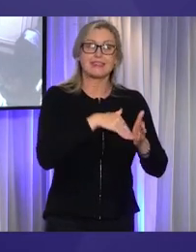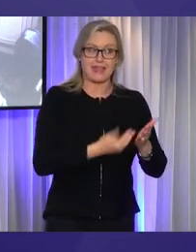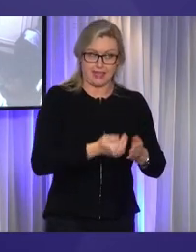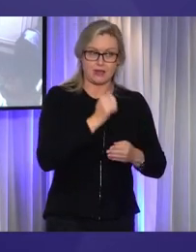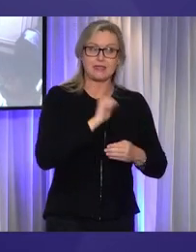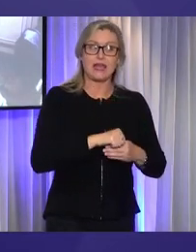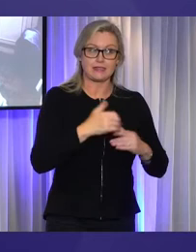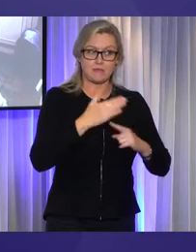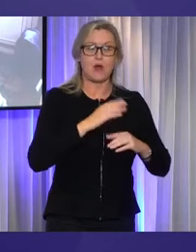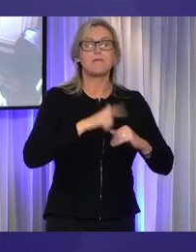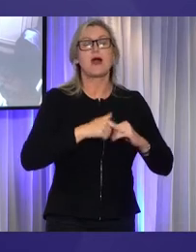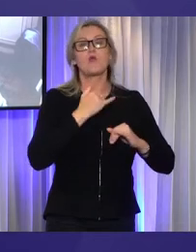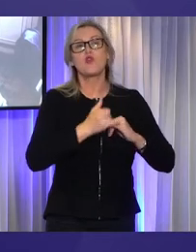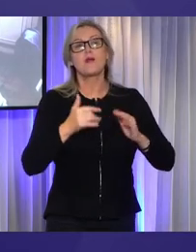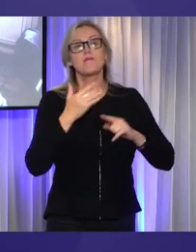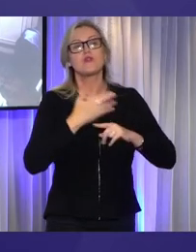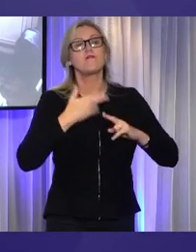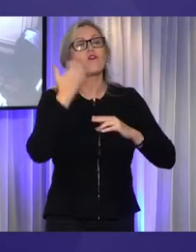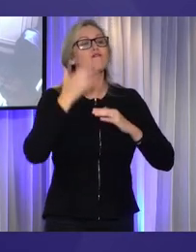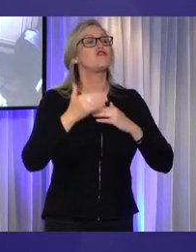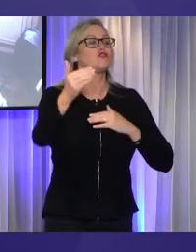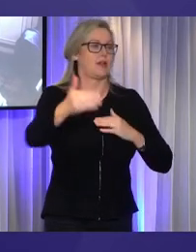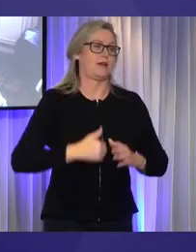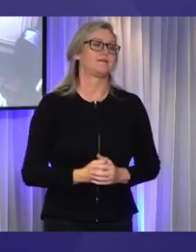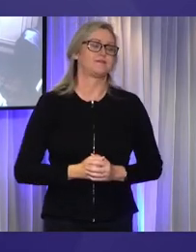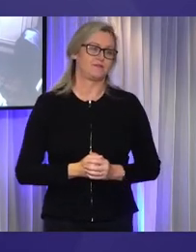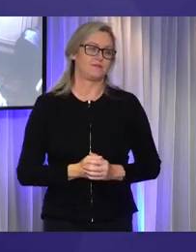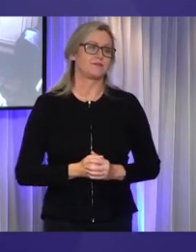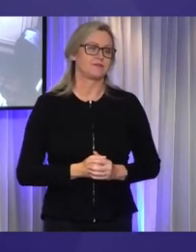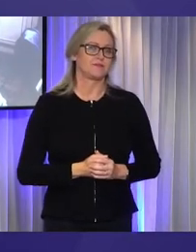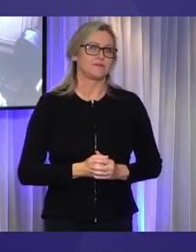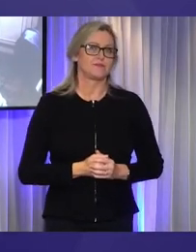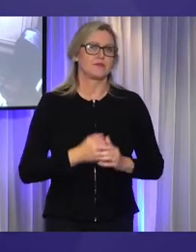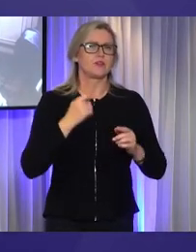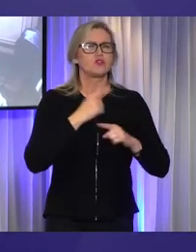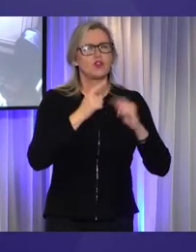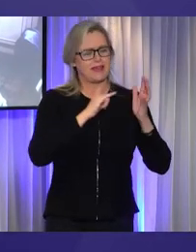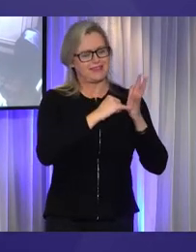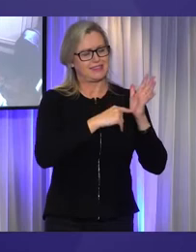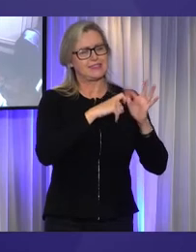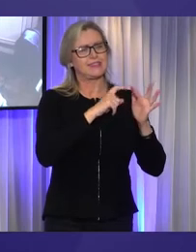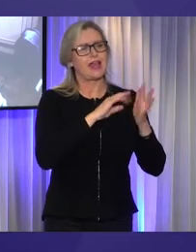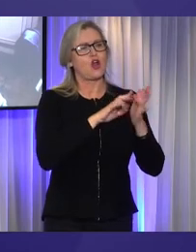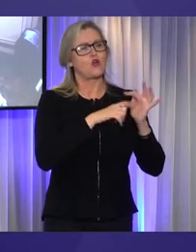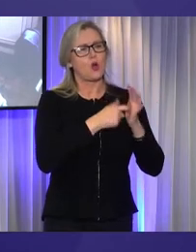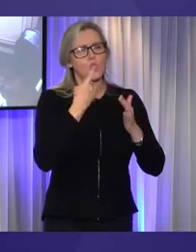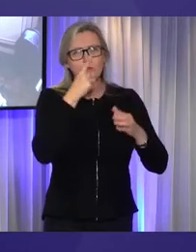definitely is in the future. When we talk about stakeholders as they apply to disability policy in Australia,